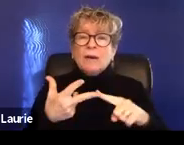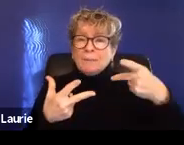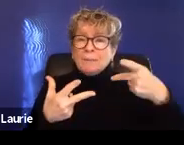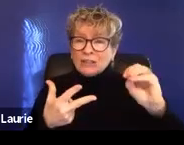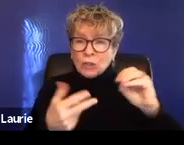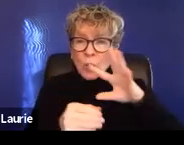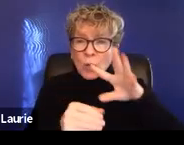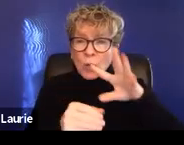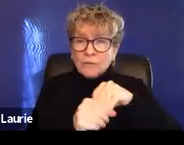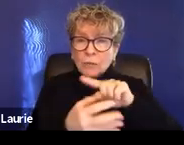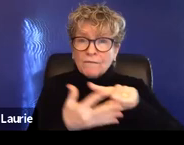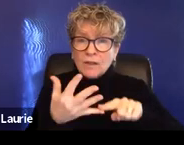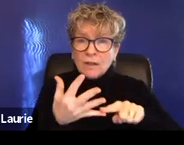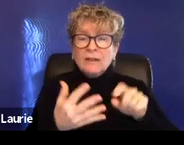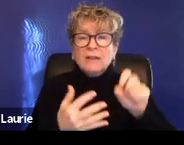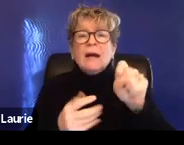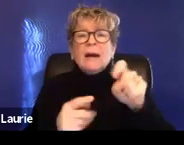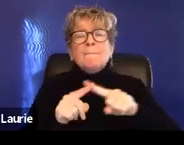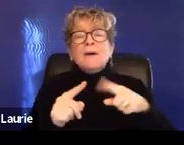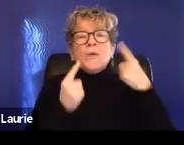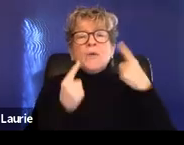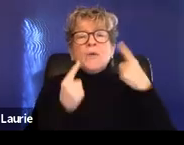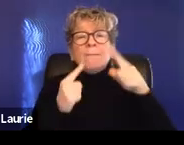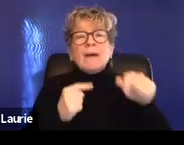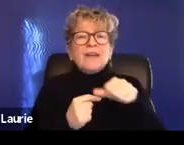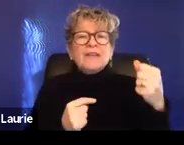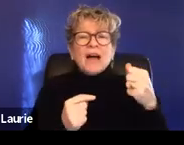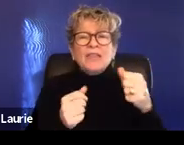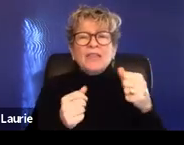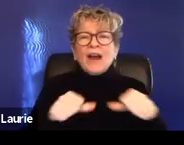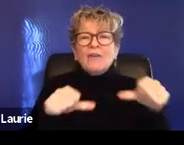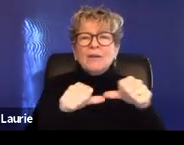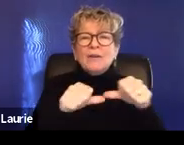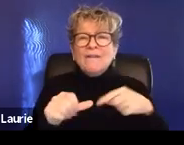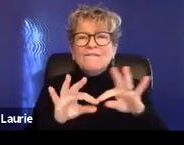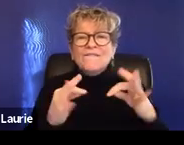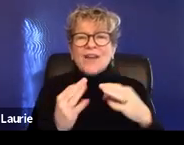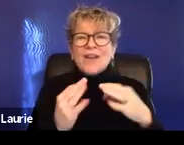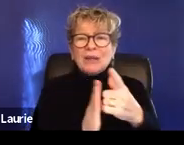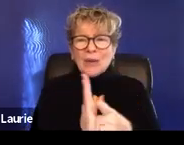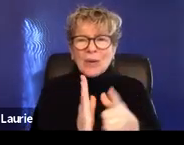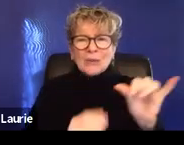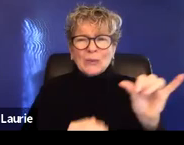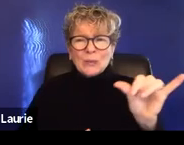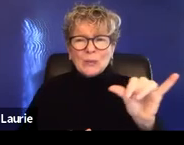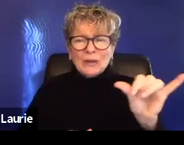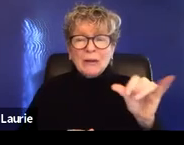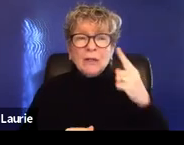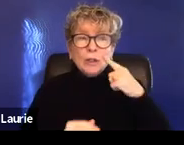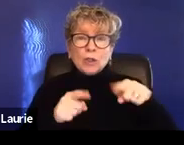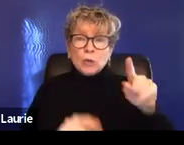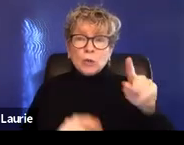but just thinking about these other areas of family law when, uh, when doing an intake